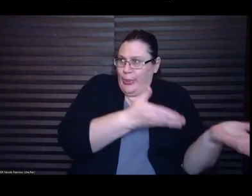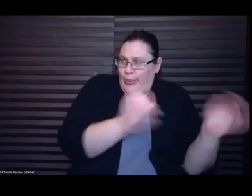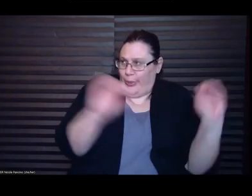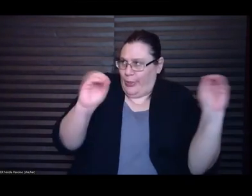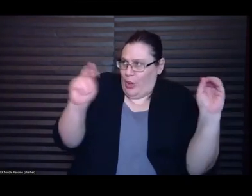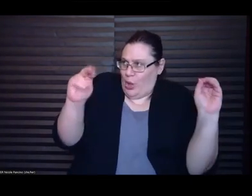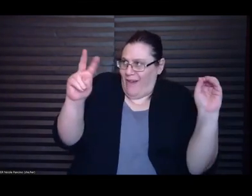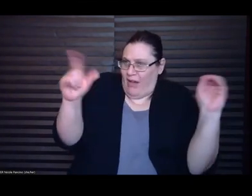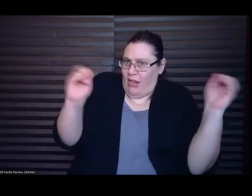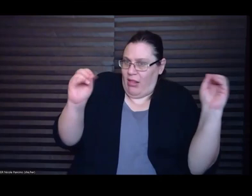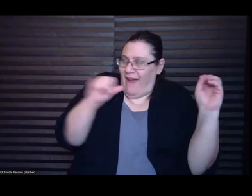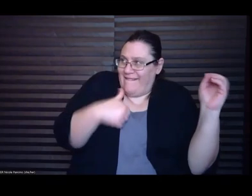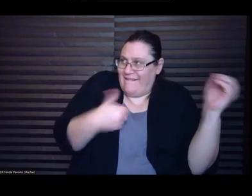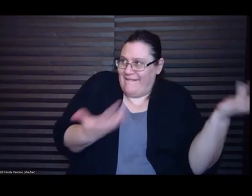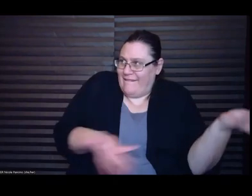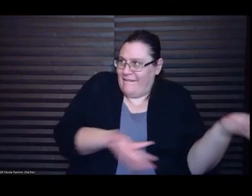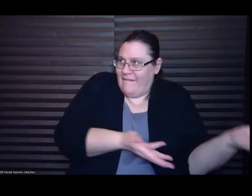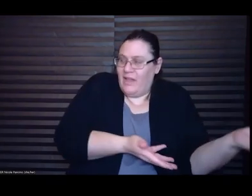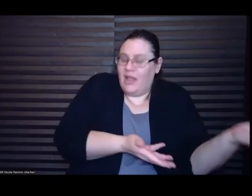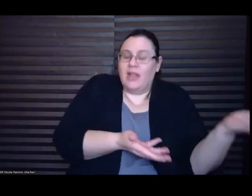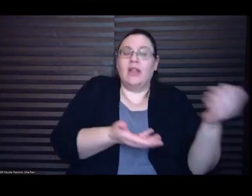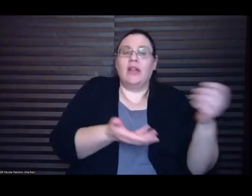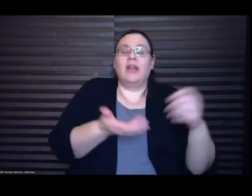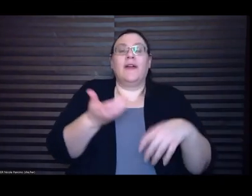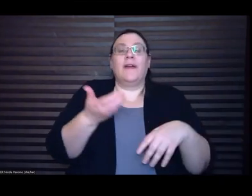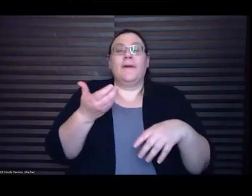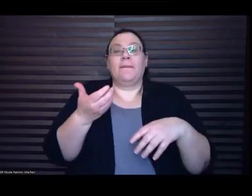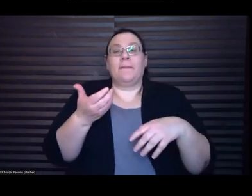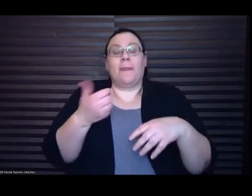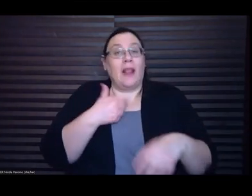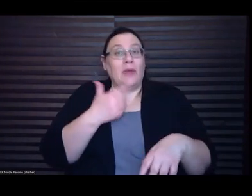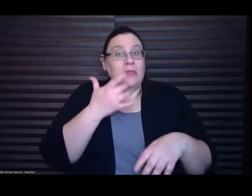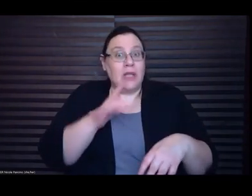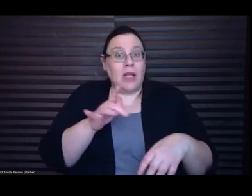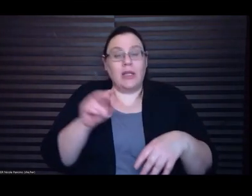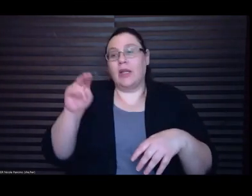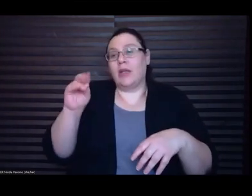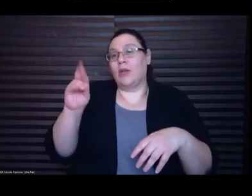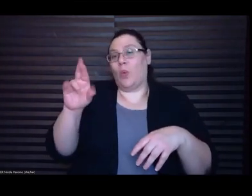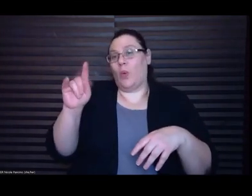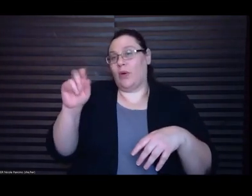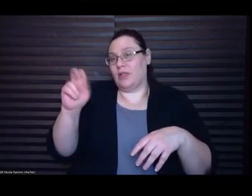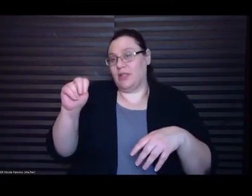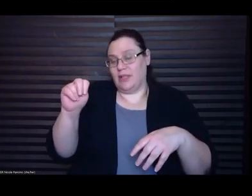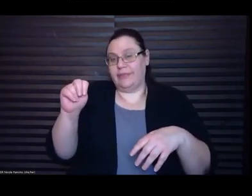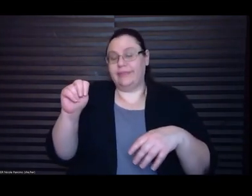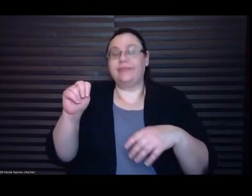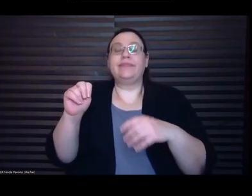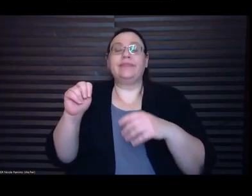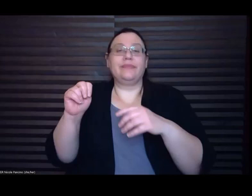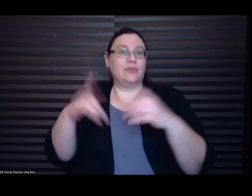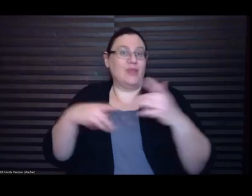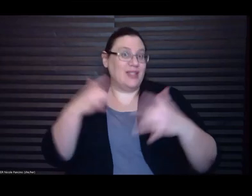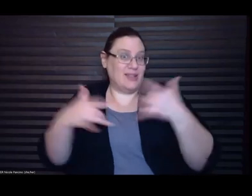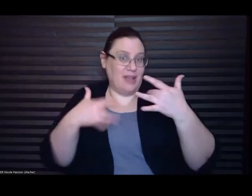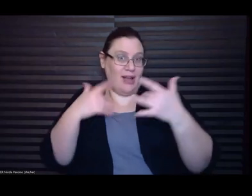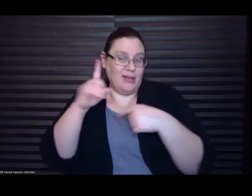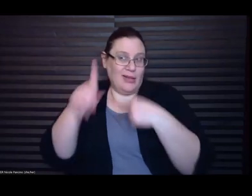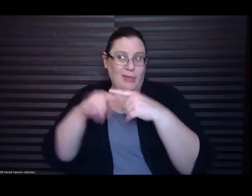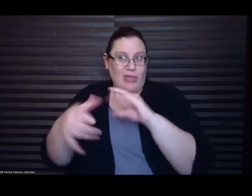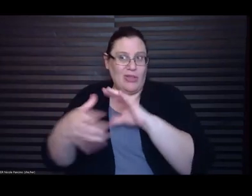lucky that Norton was excited about the stories which actually did exist and